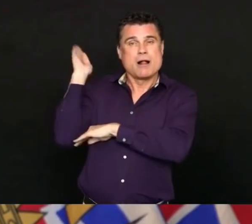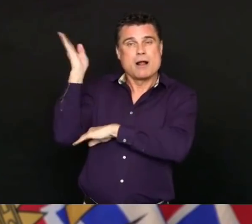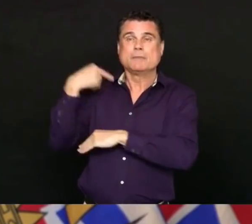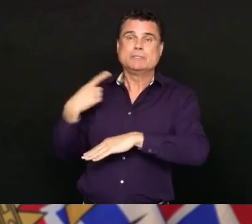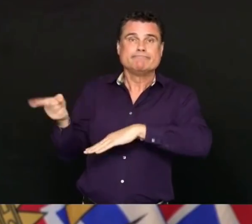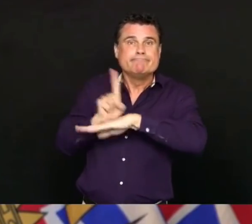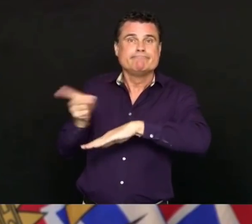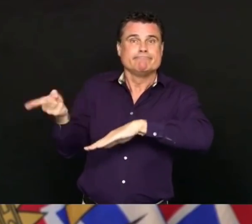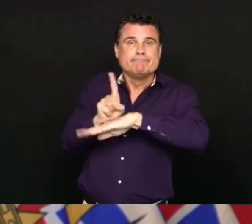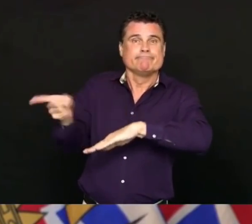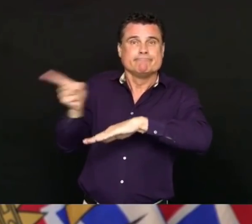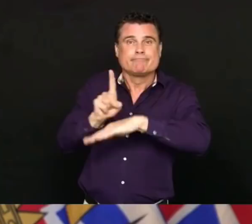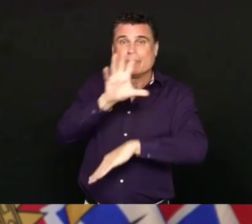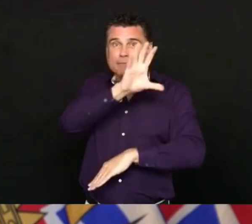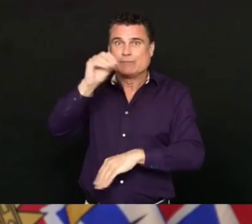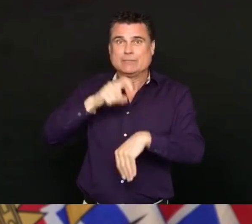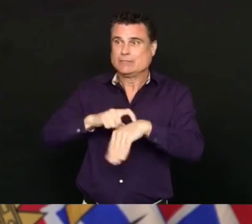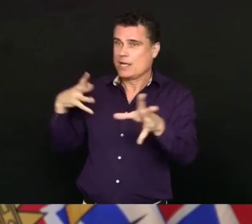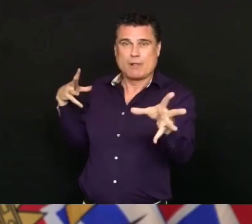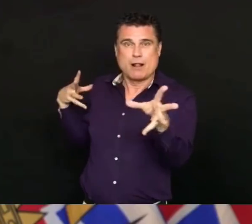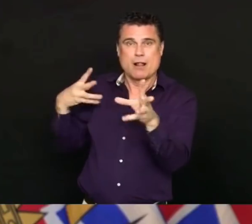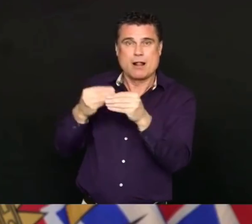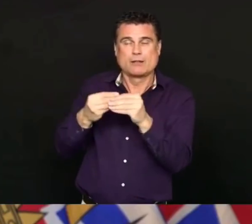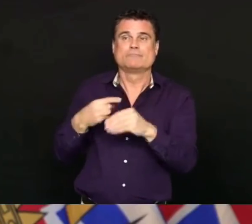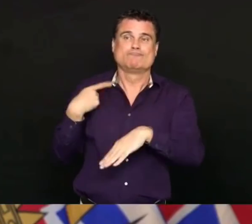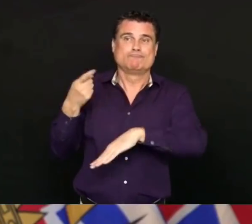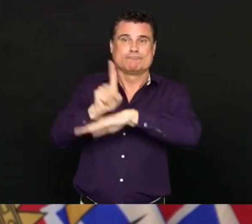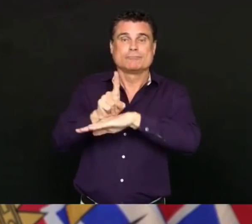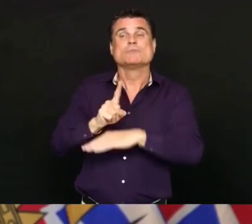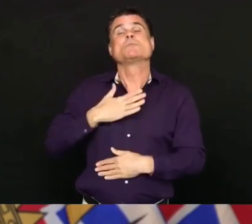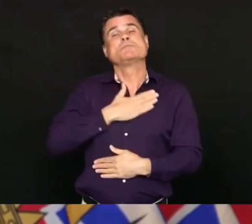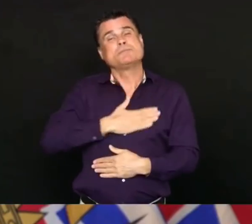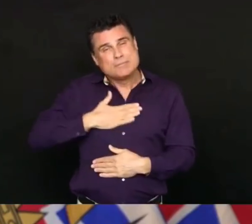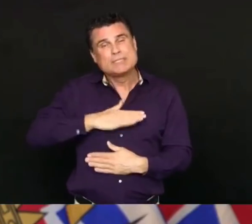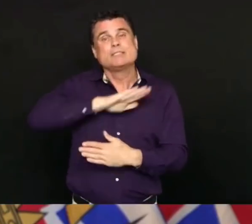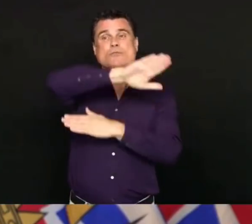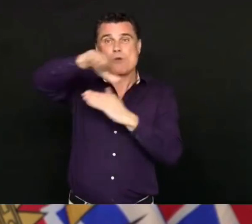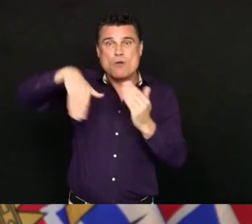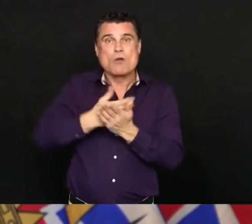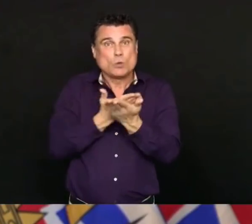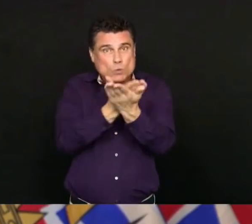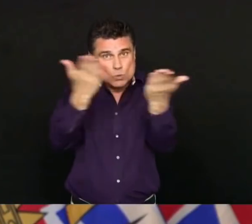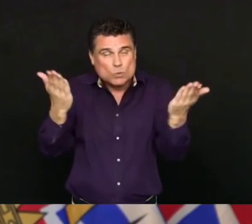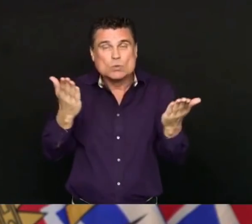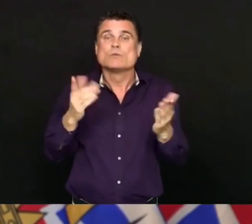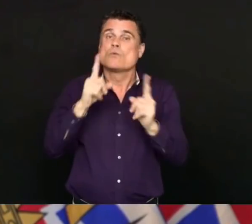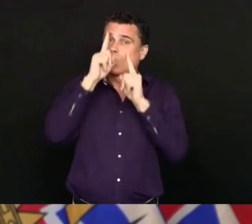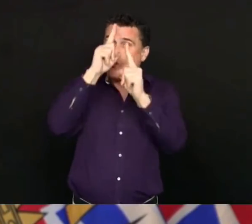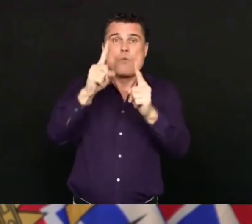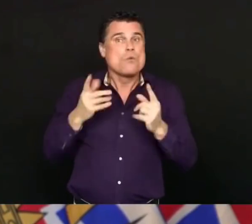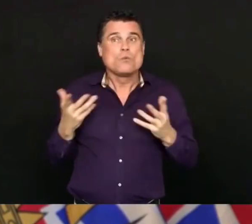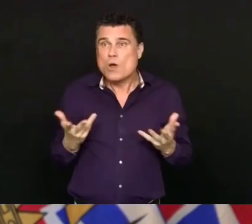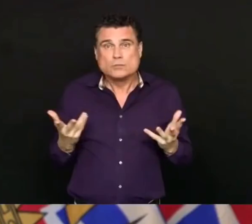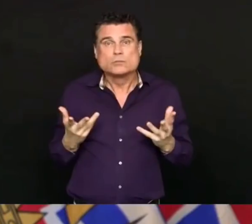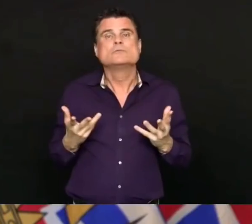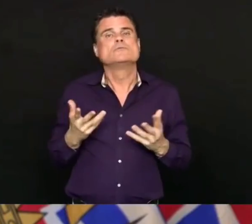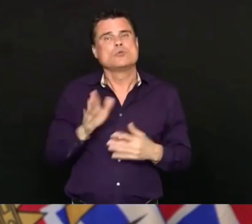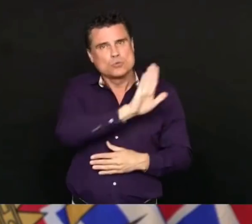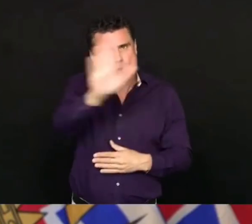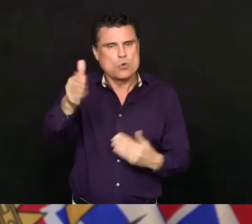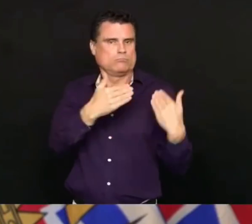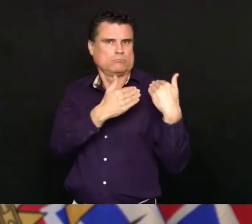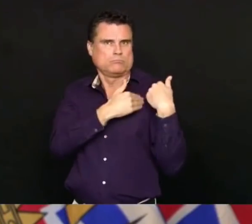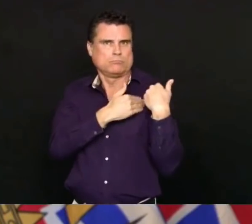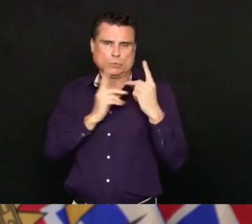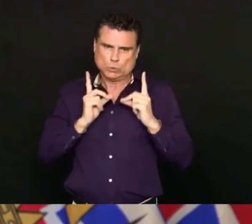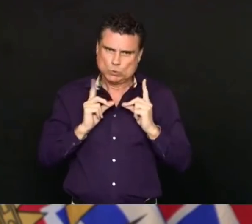to protect our families and our communities. And Minister Dix and I remain committed to maintaining these updates for as long as they are